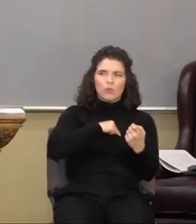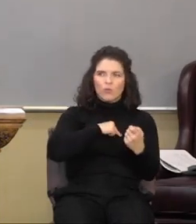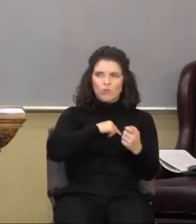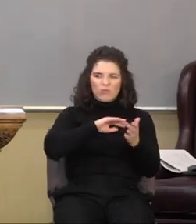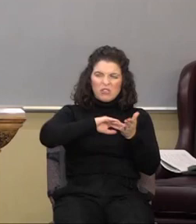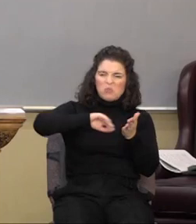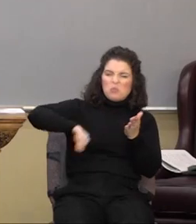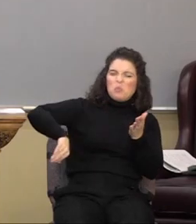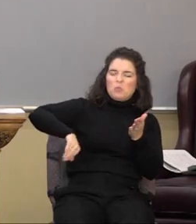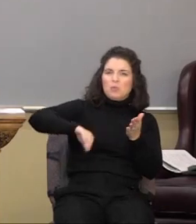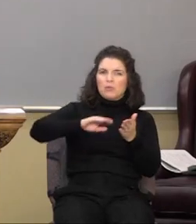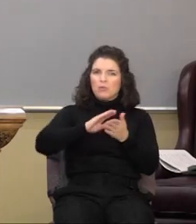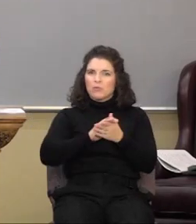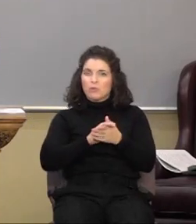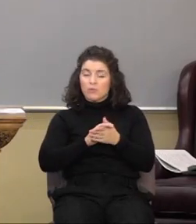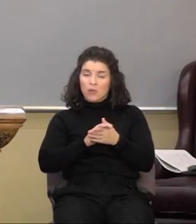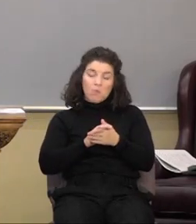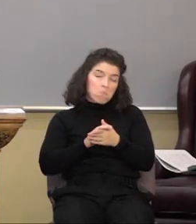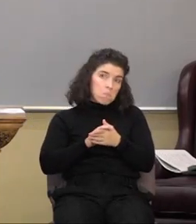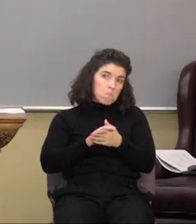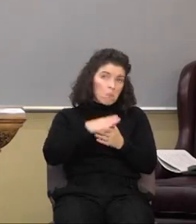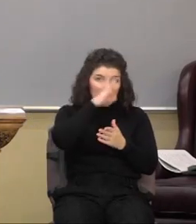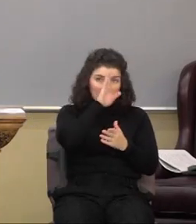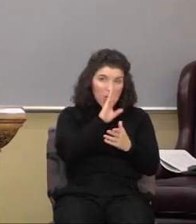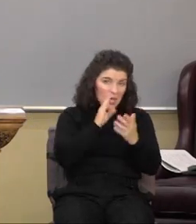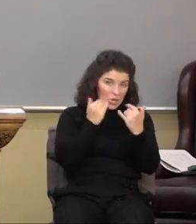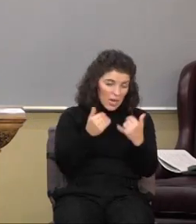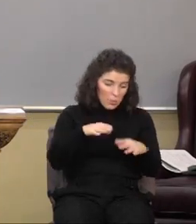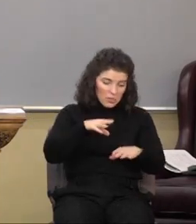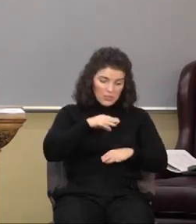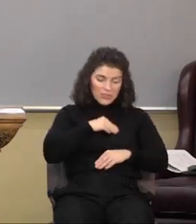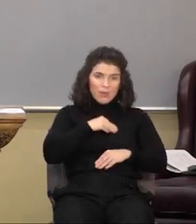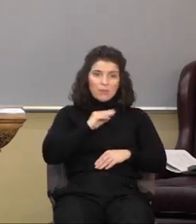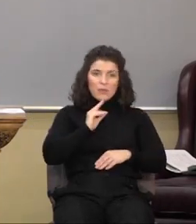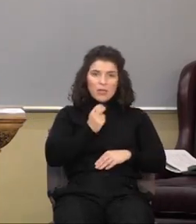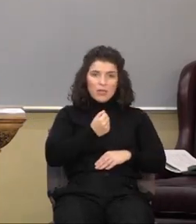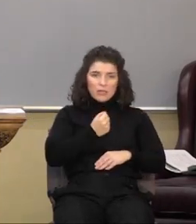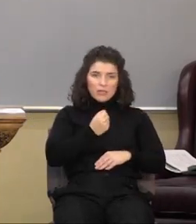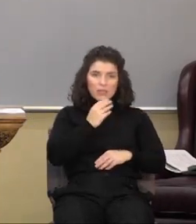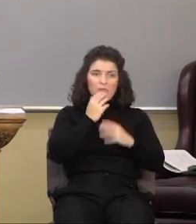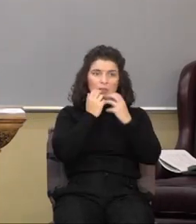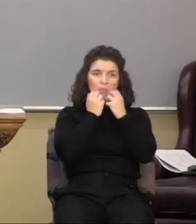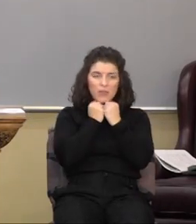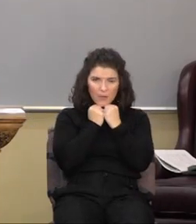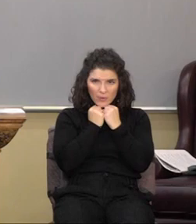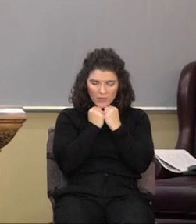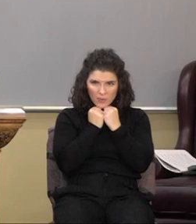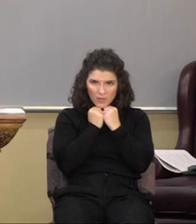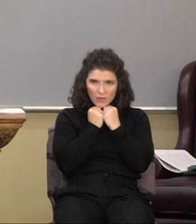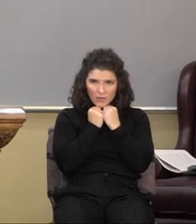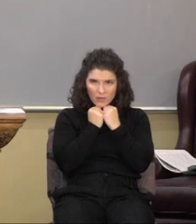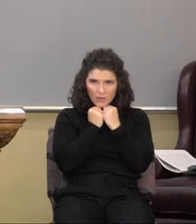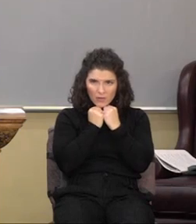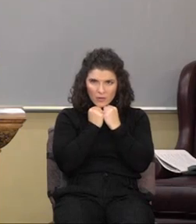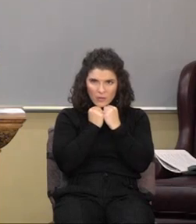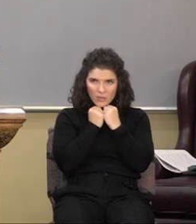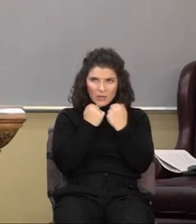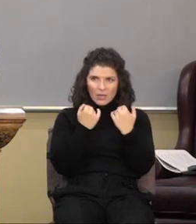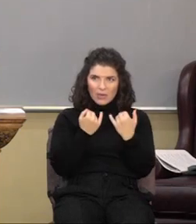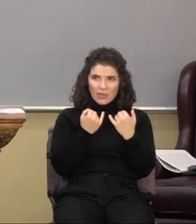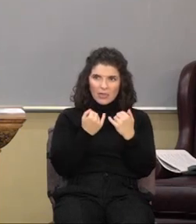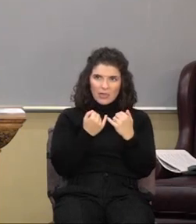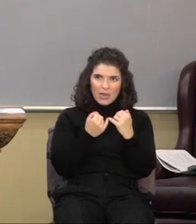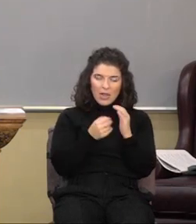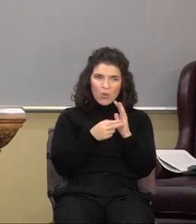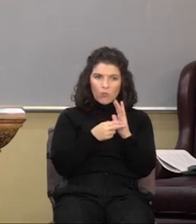excluded with, and, and what, God now accepts us in the beloved. And he now calls